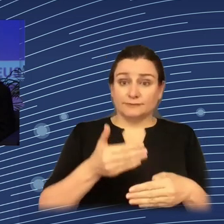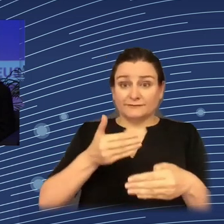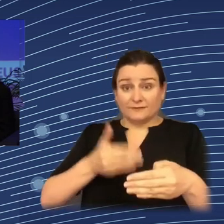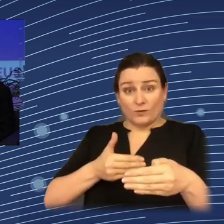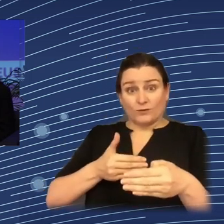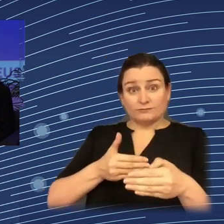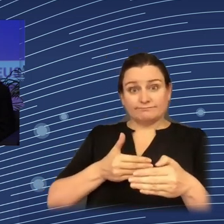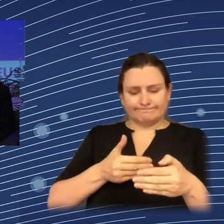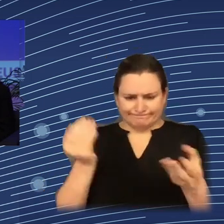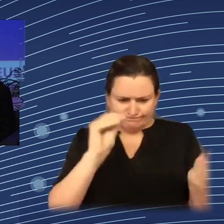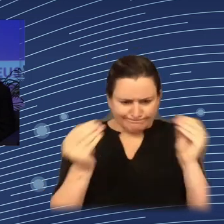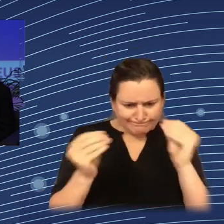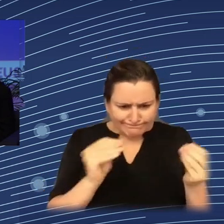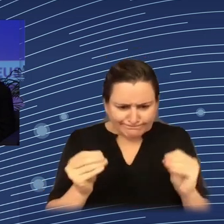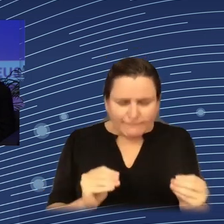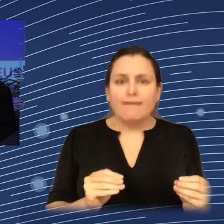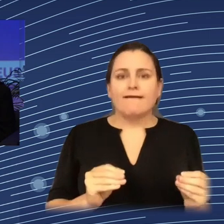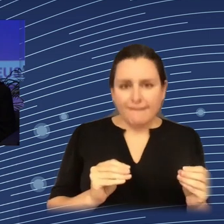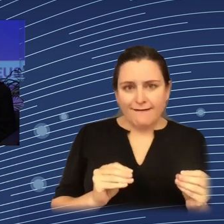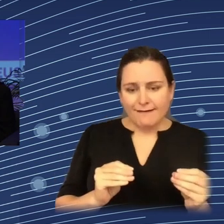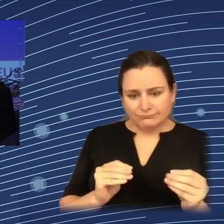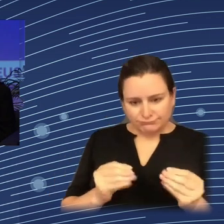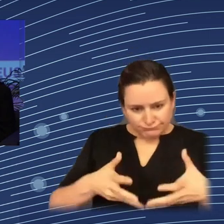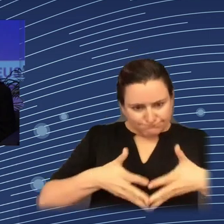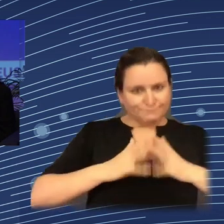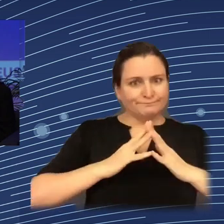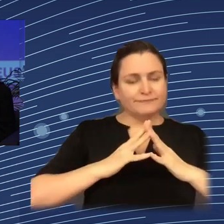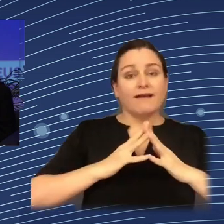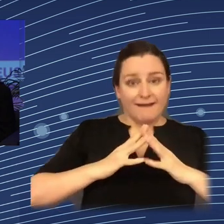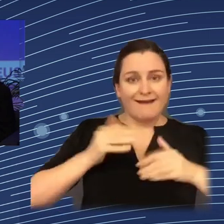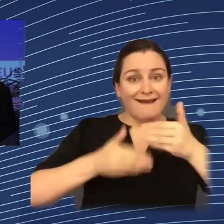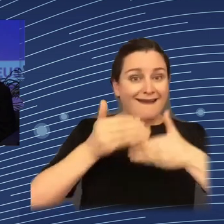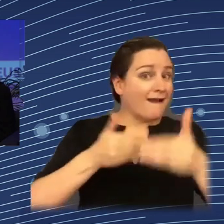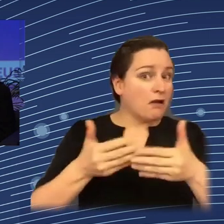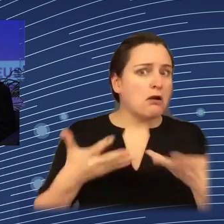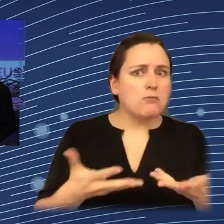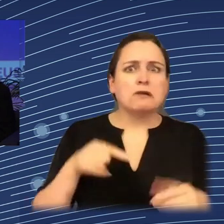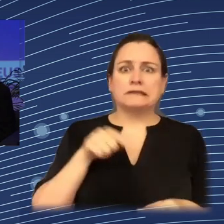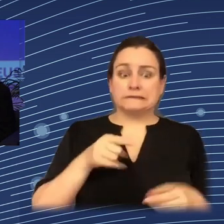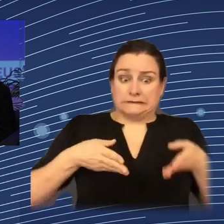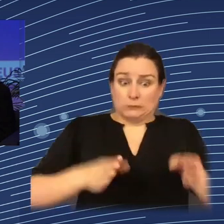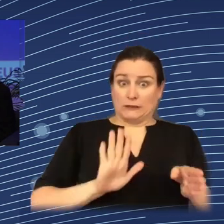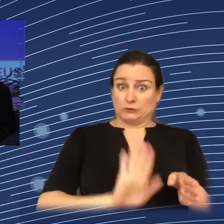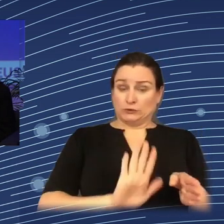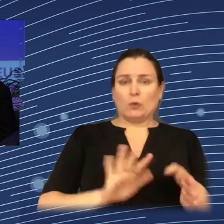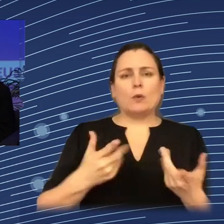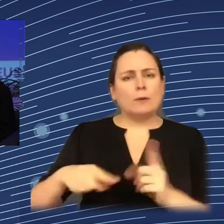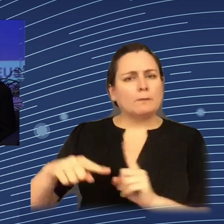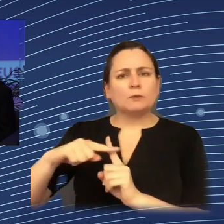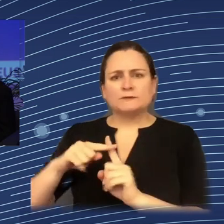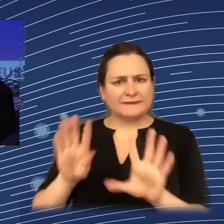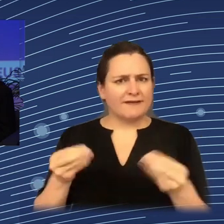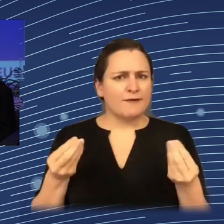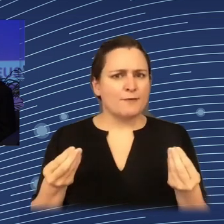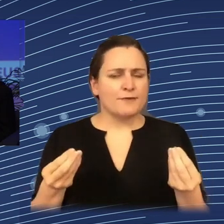process. Those advantages are, in fact, very much acknowledged nowadays in the literature, in the research, and for many different